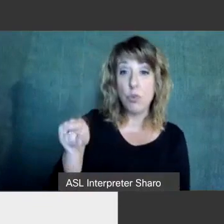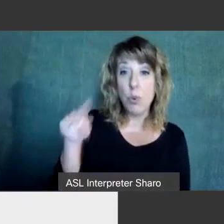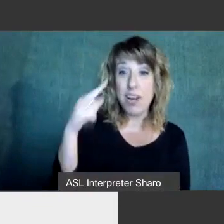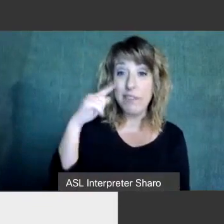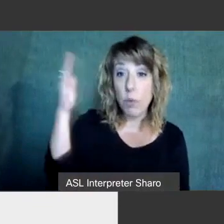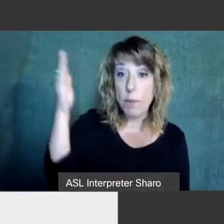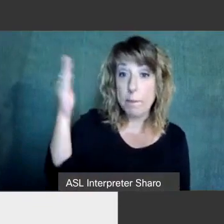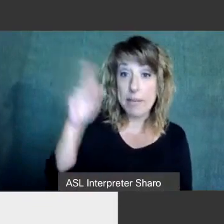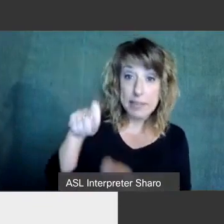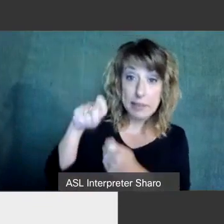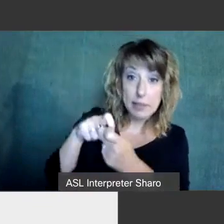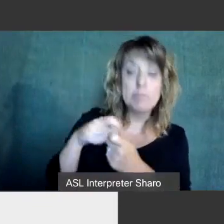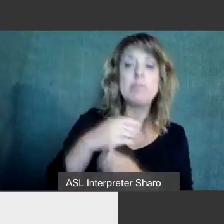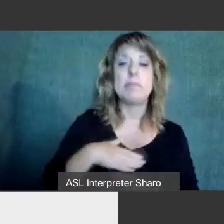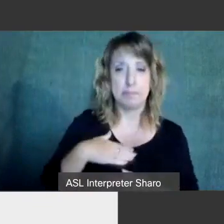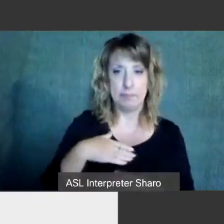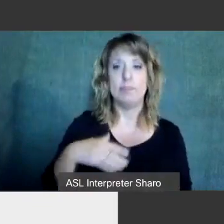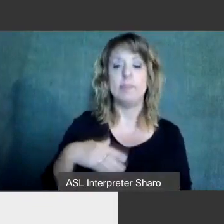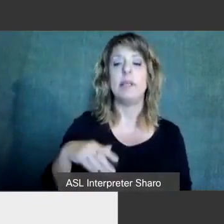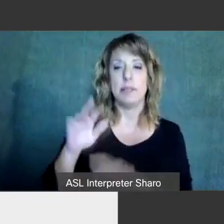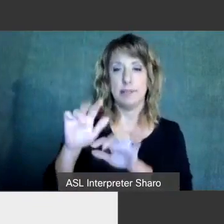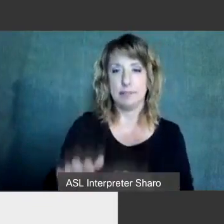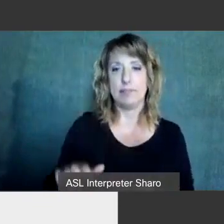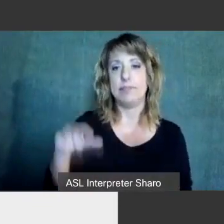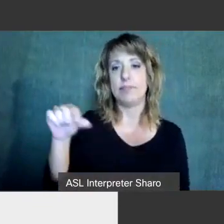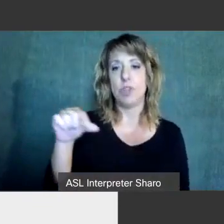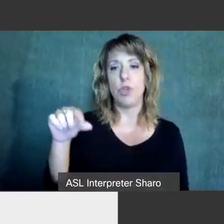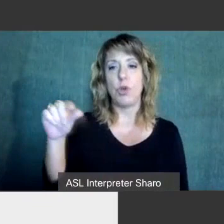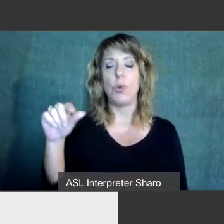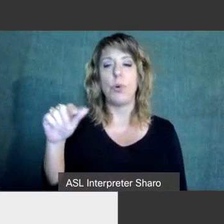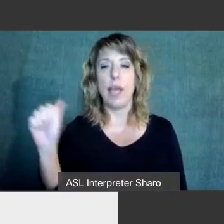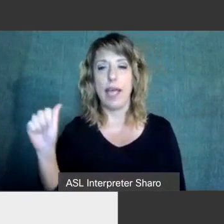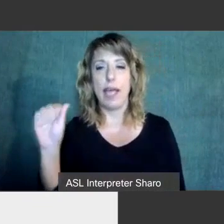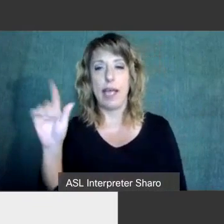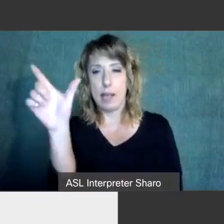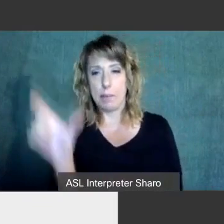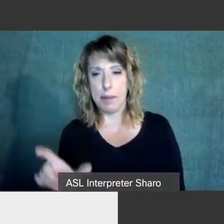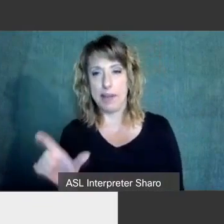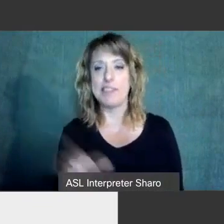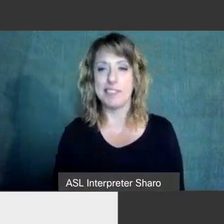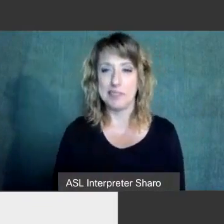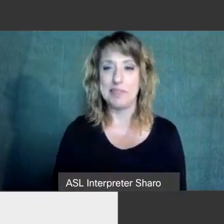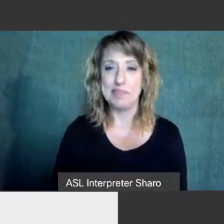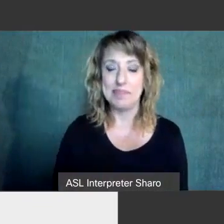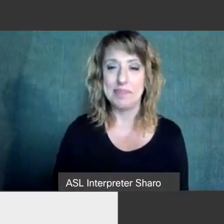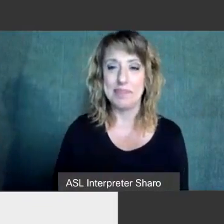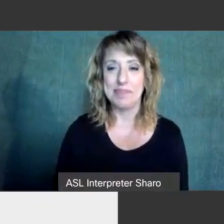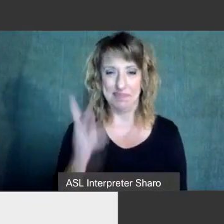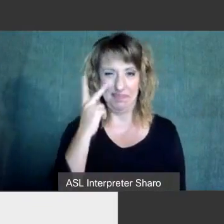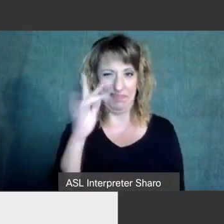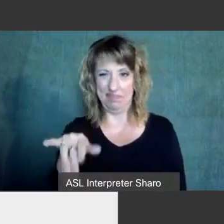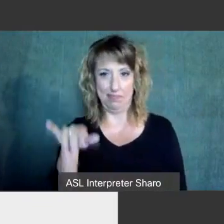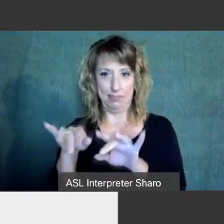speaker, we ask that you type that in the question and answer box and you see you just type your message